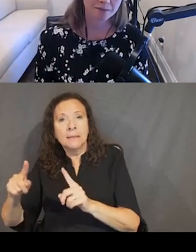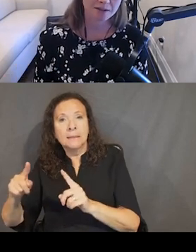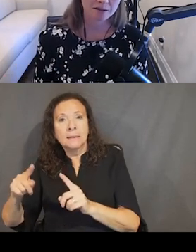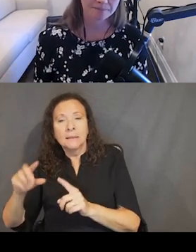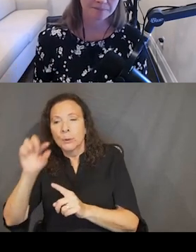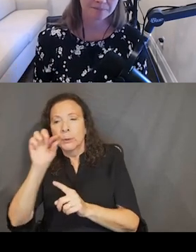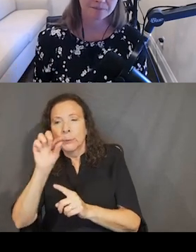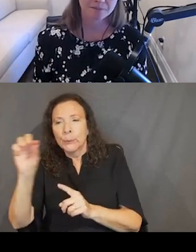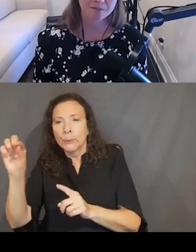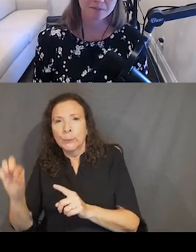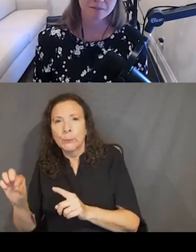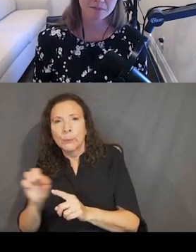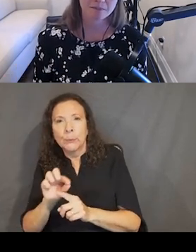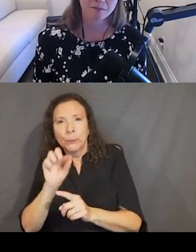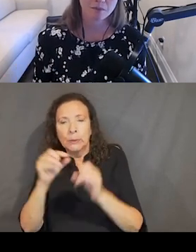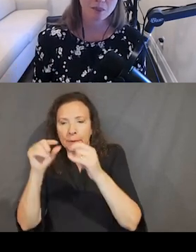it's only one pixel.